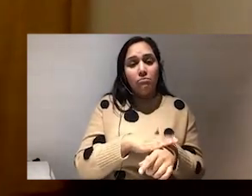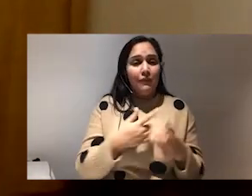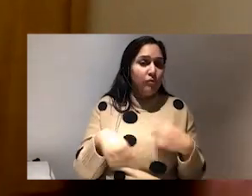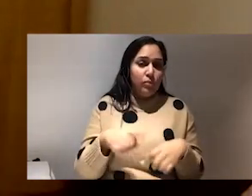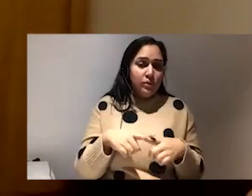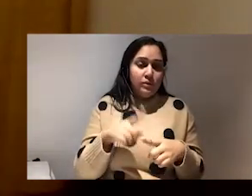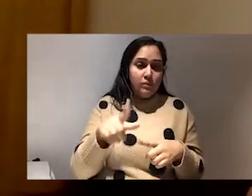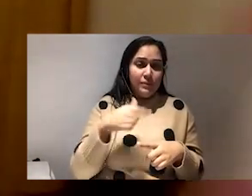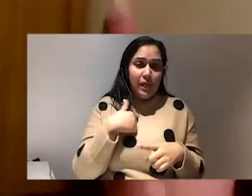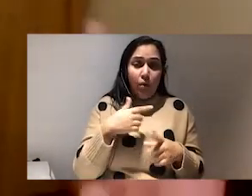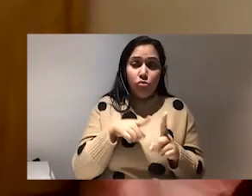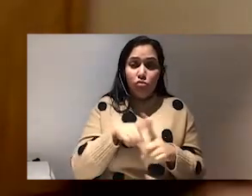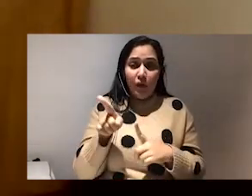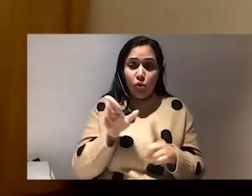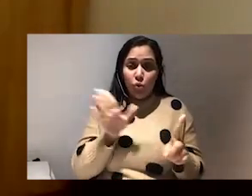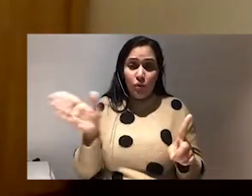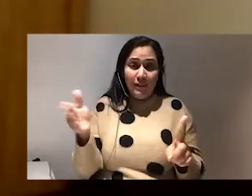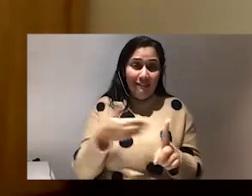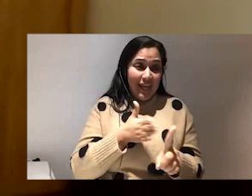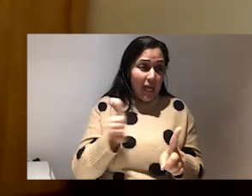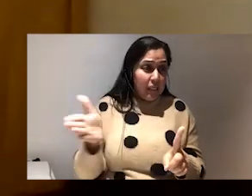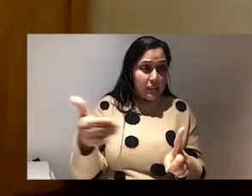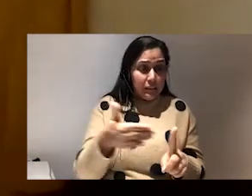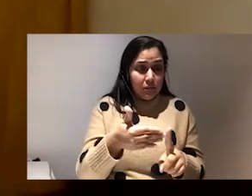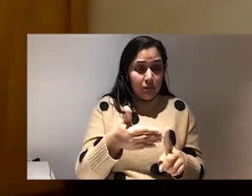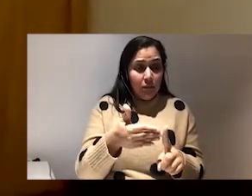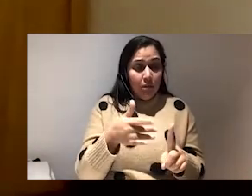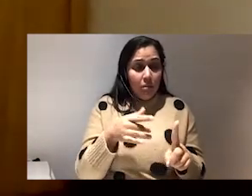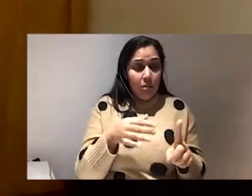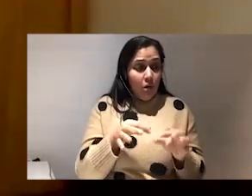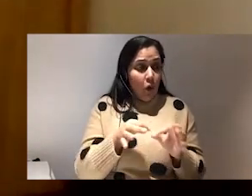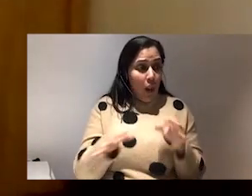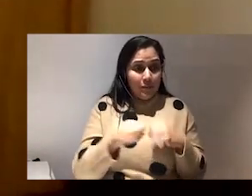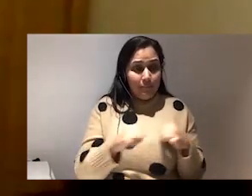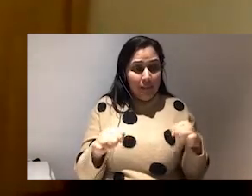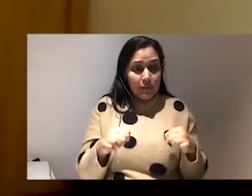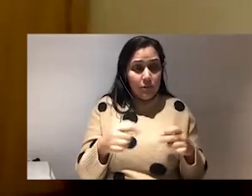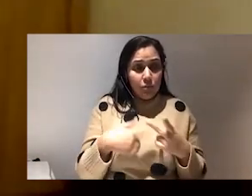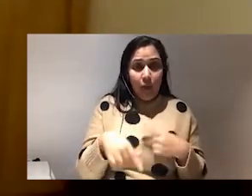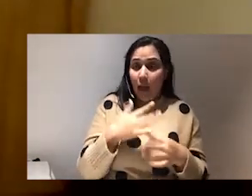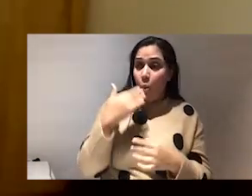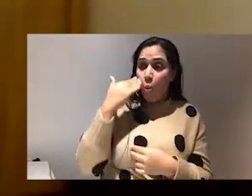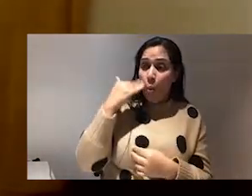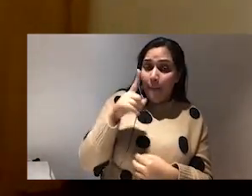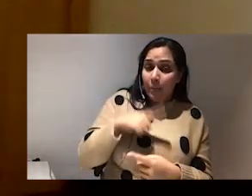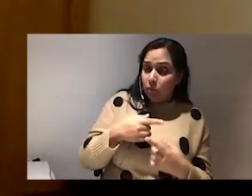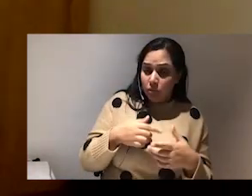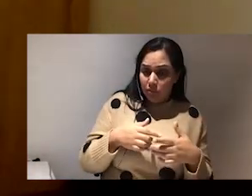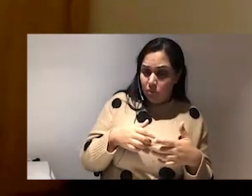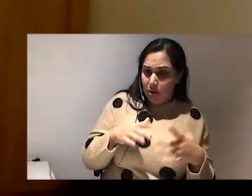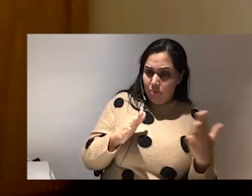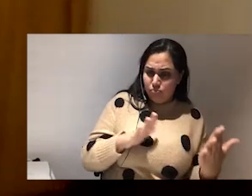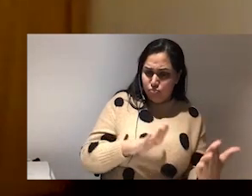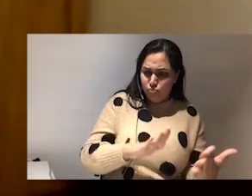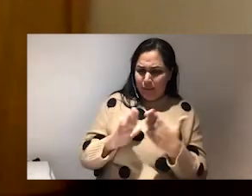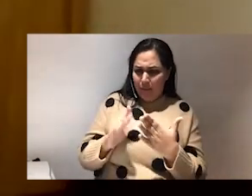at a time when white people were eroding my boundaries, as they believed they were entitled to my time and my attention. And